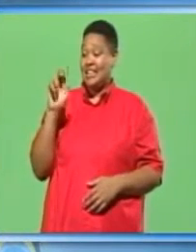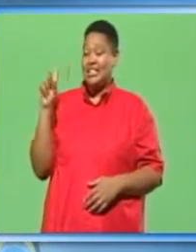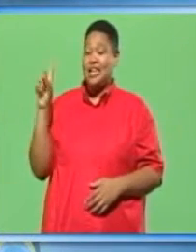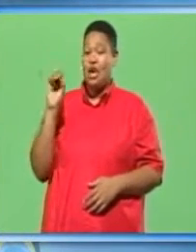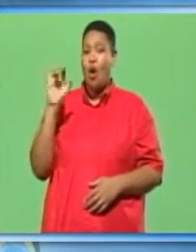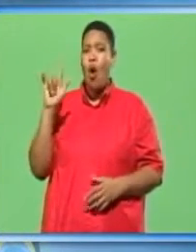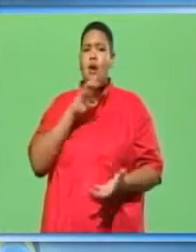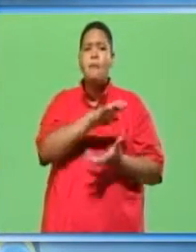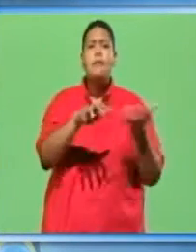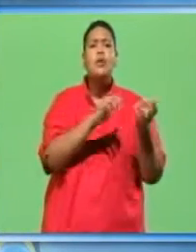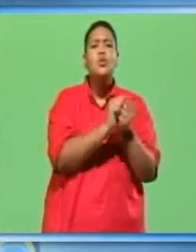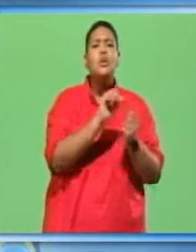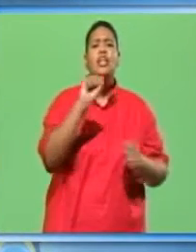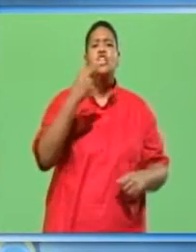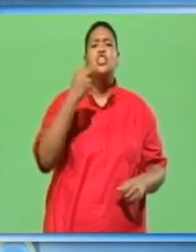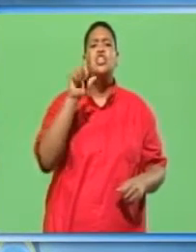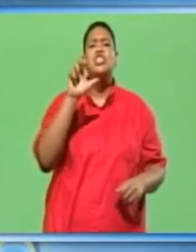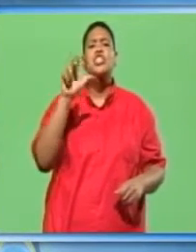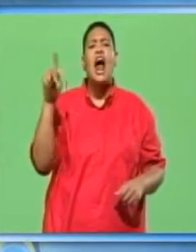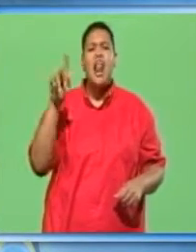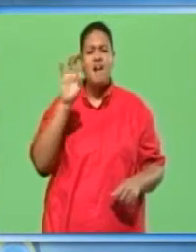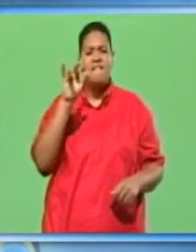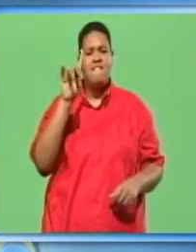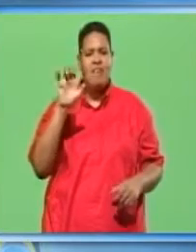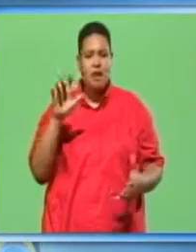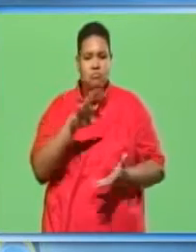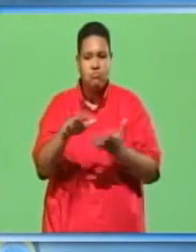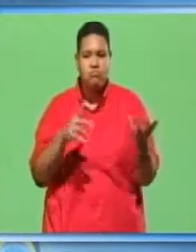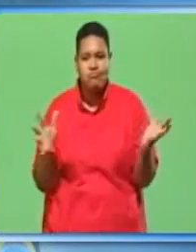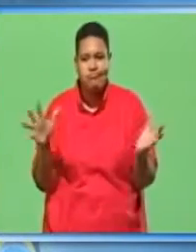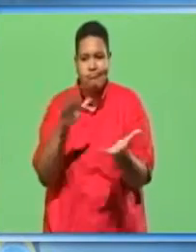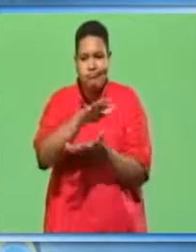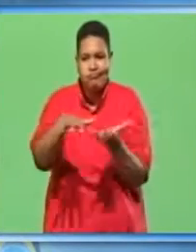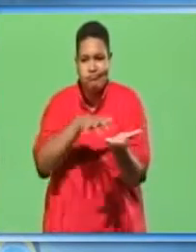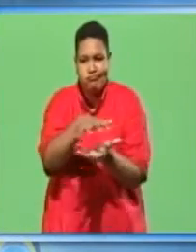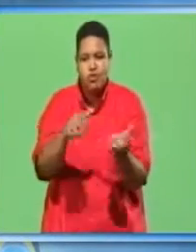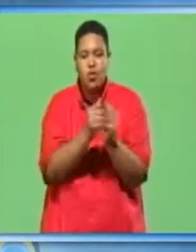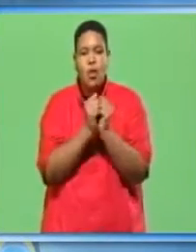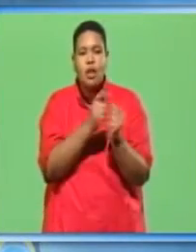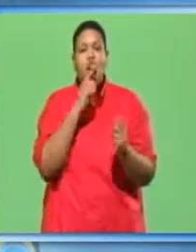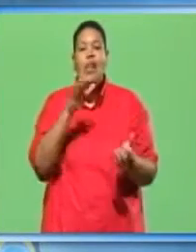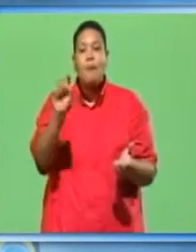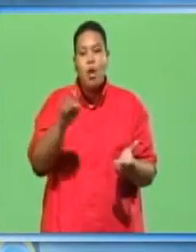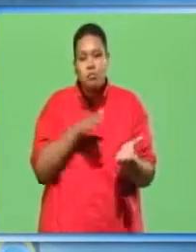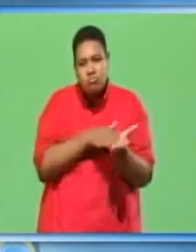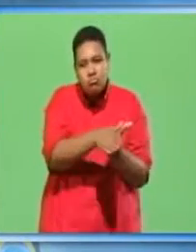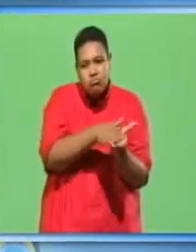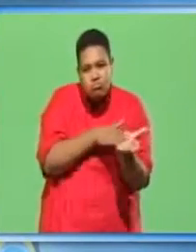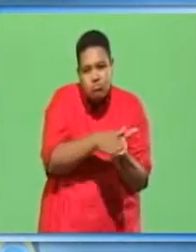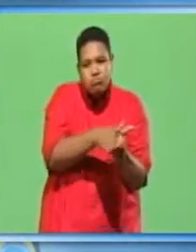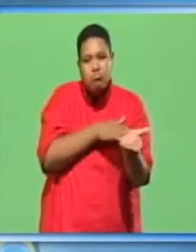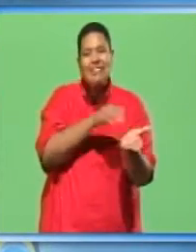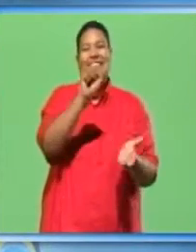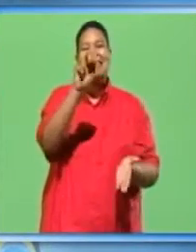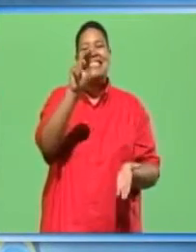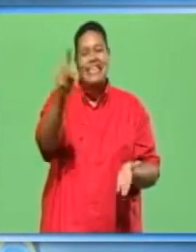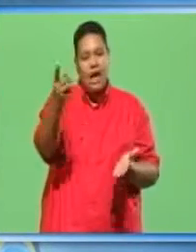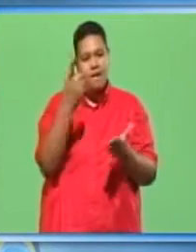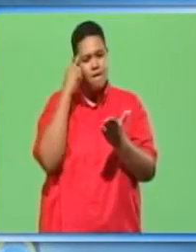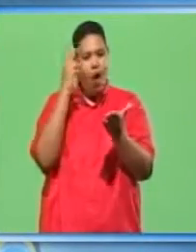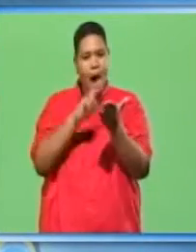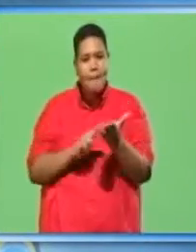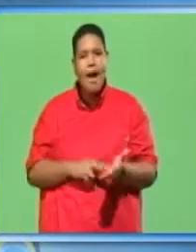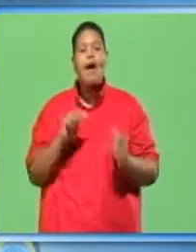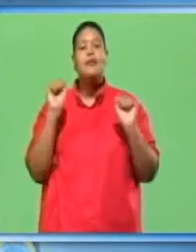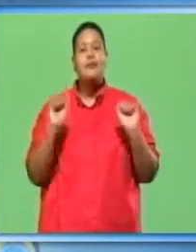flakes instead of alcohol. It requires a sanding process between each application coat. Lacquer. Lacquer is a